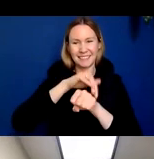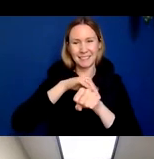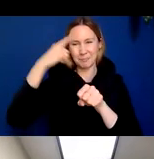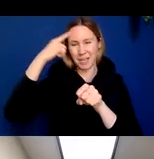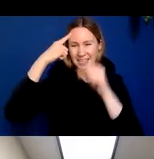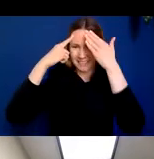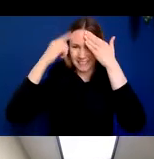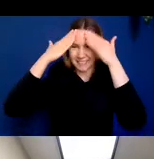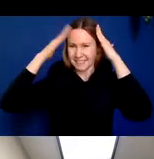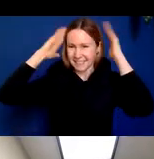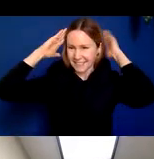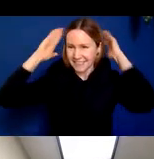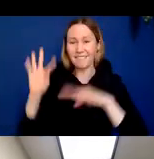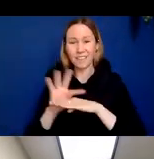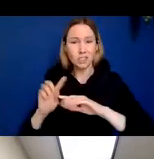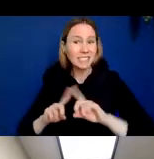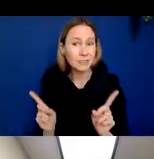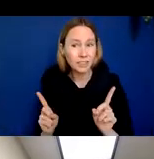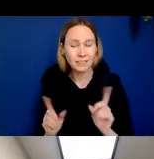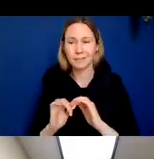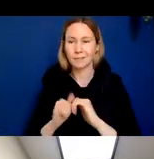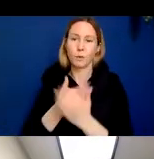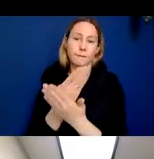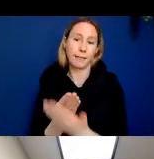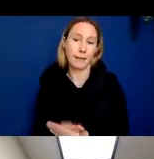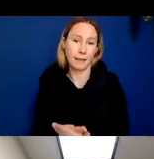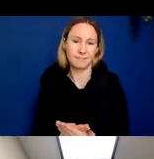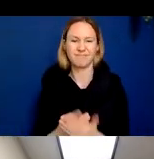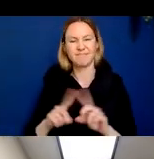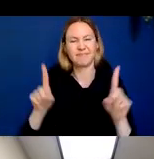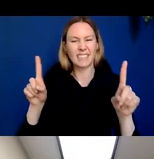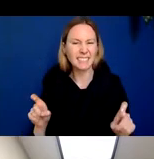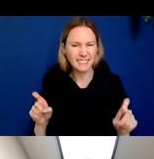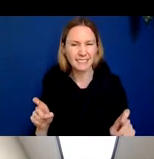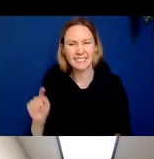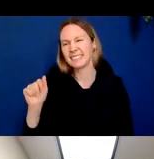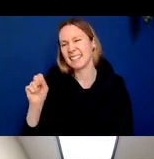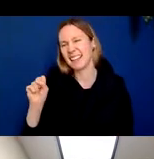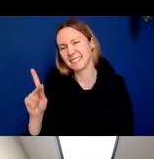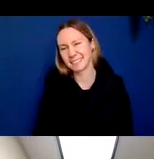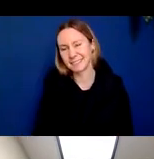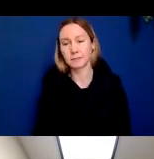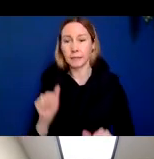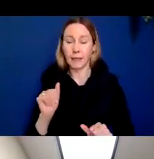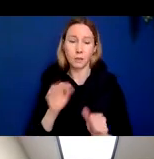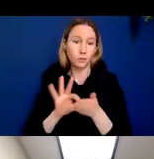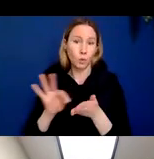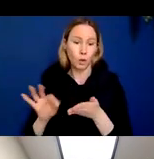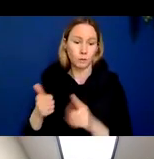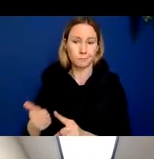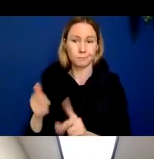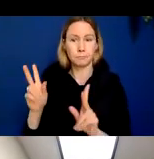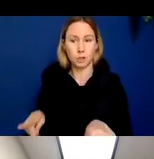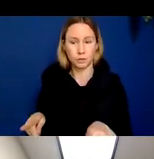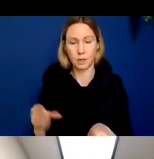different cognitive functions through validated tasks or tests. And we'll be able to score the person's cognition